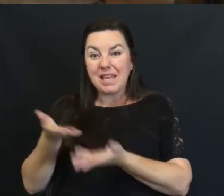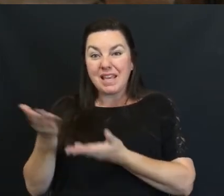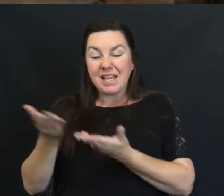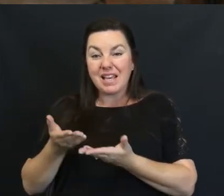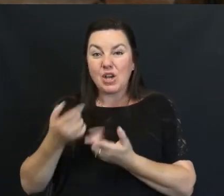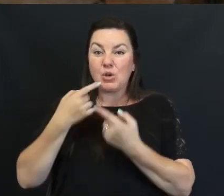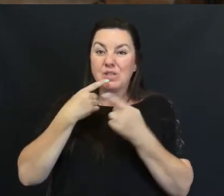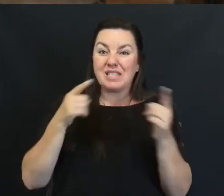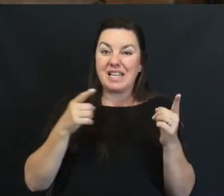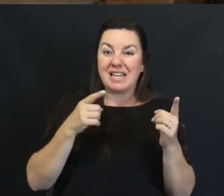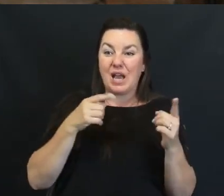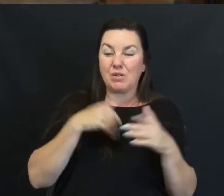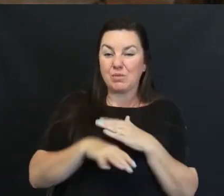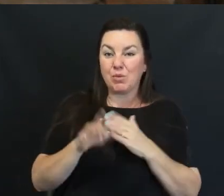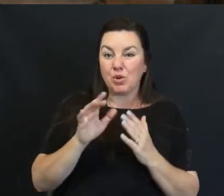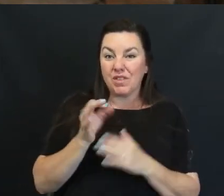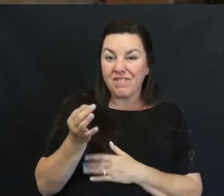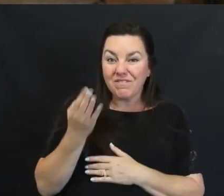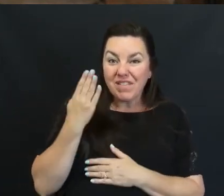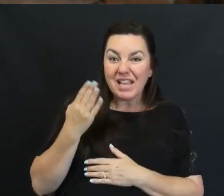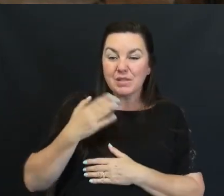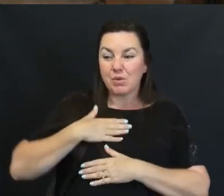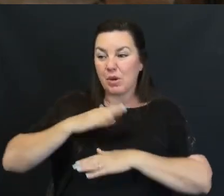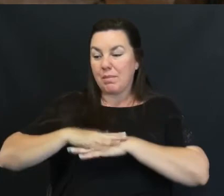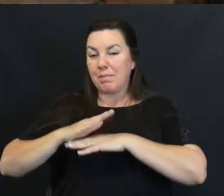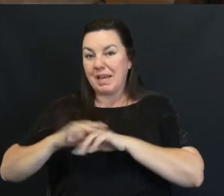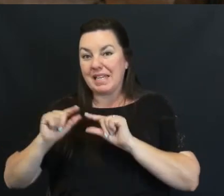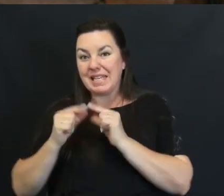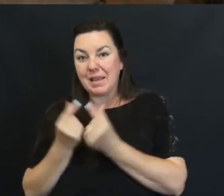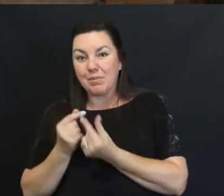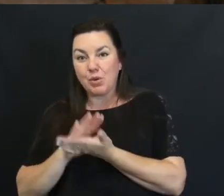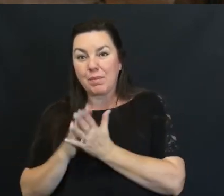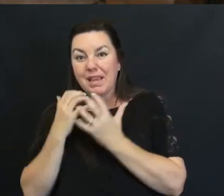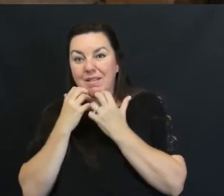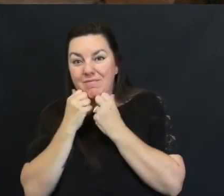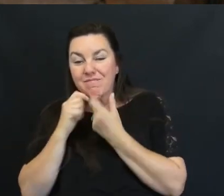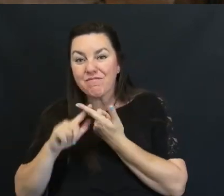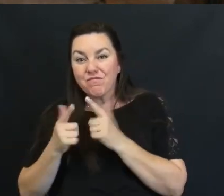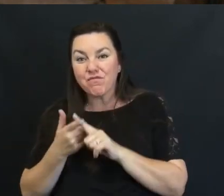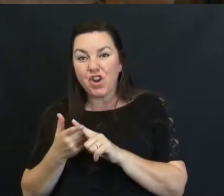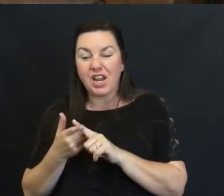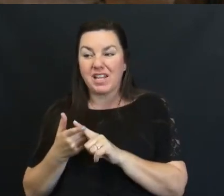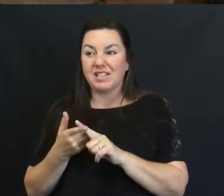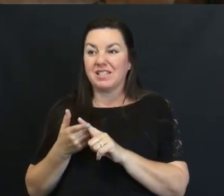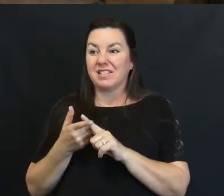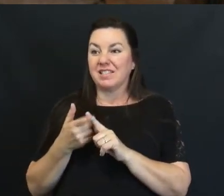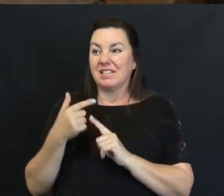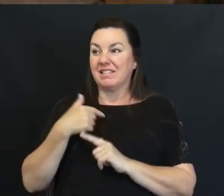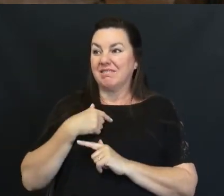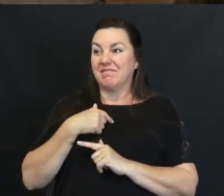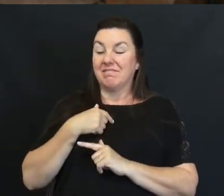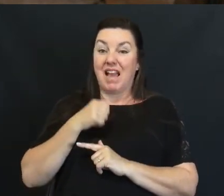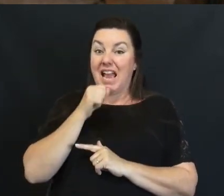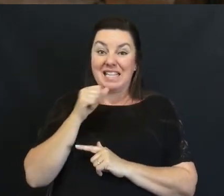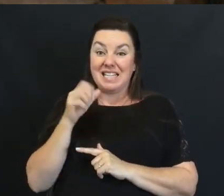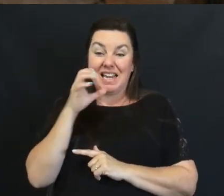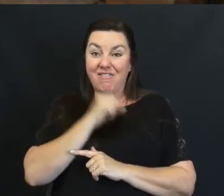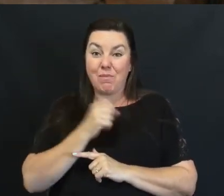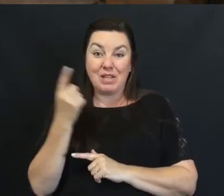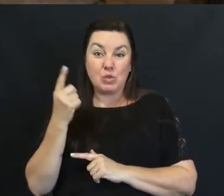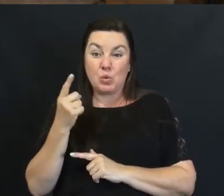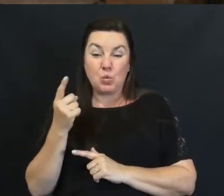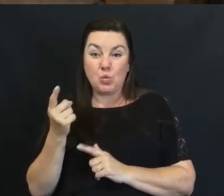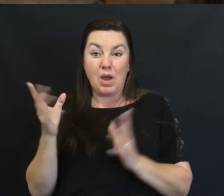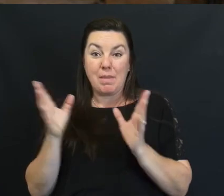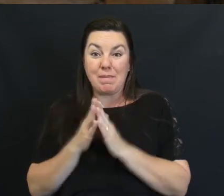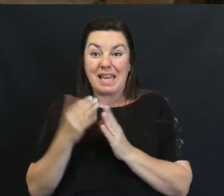Her Birth On Facebook My Table Group All Became Dear Friends Checking Up On Me I Didn't Even Miss A Meeting I Had Her And